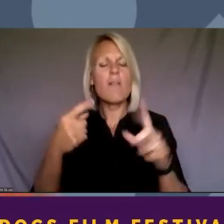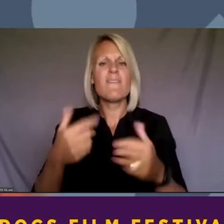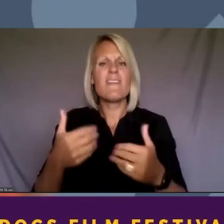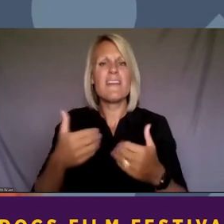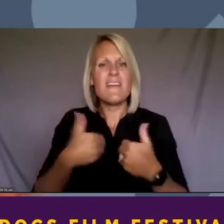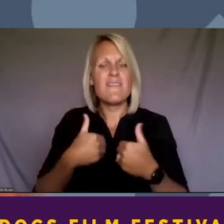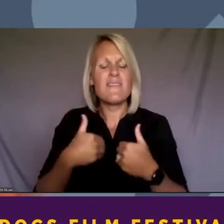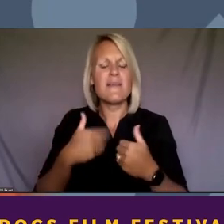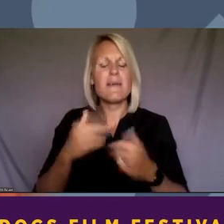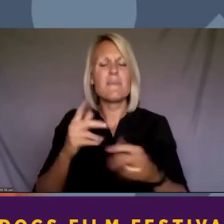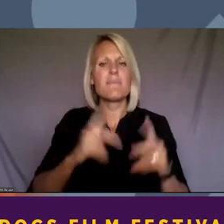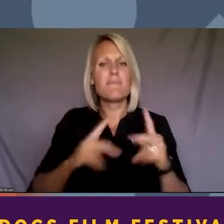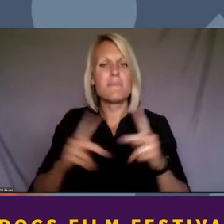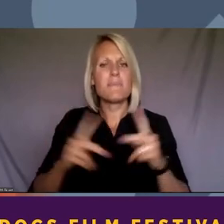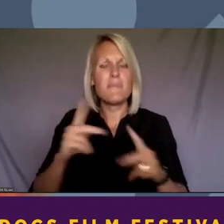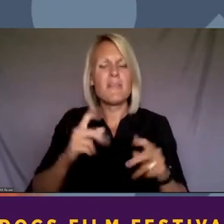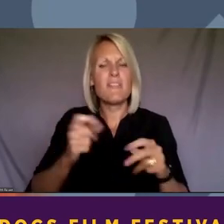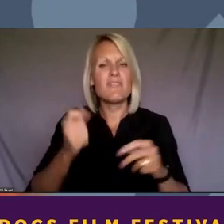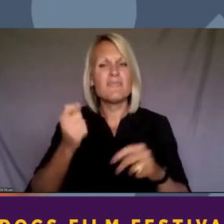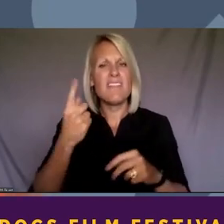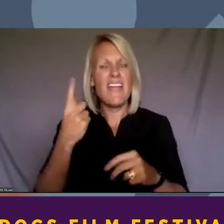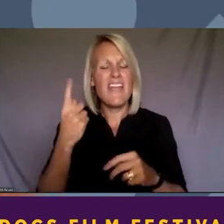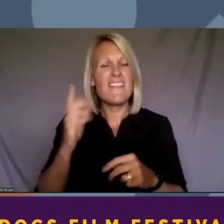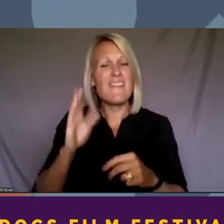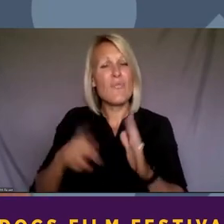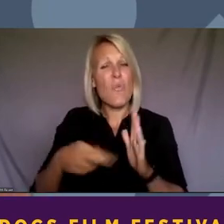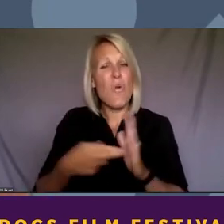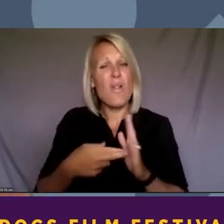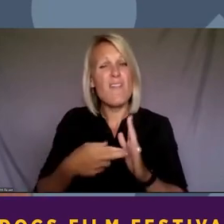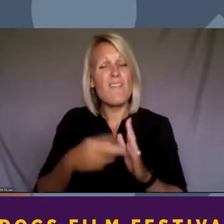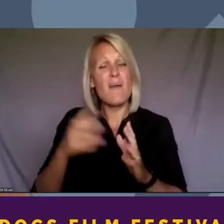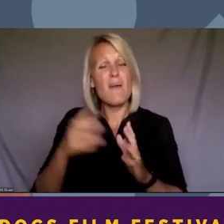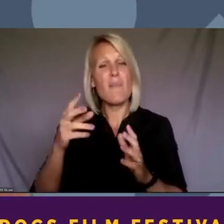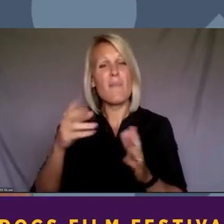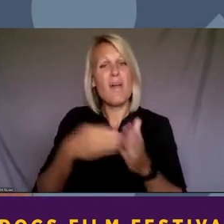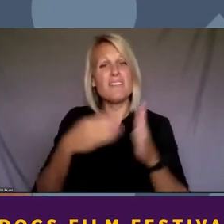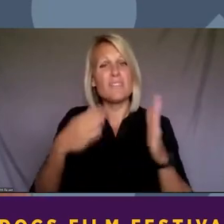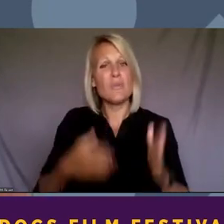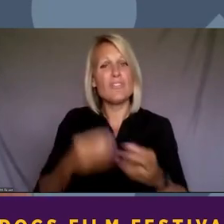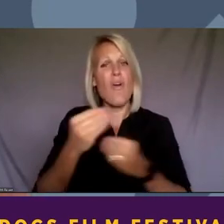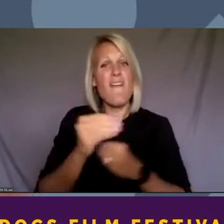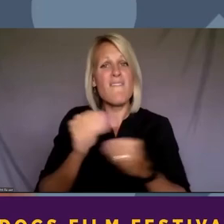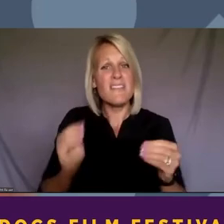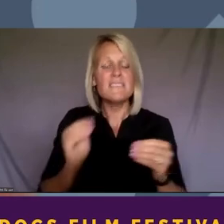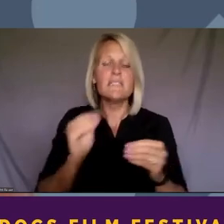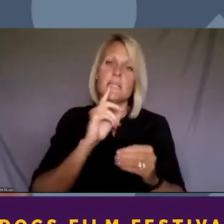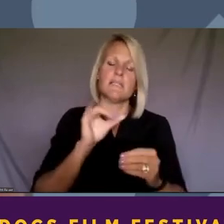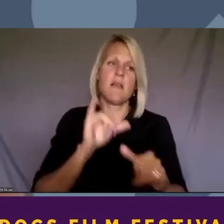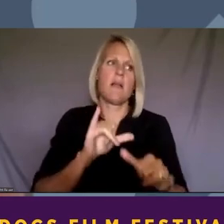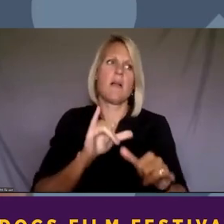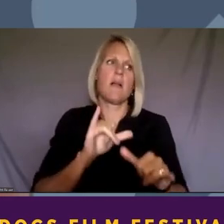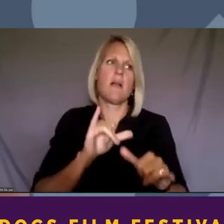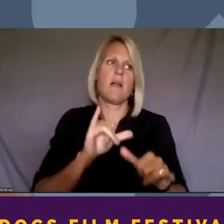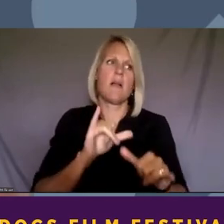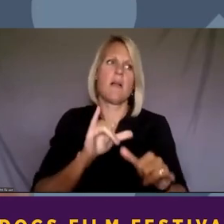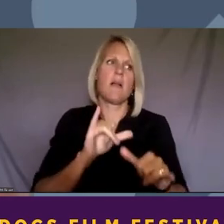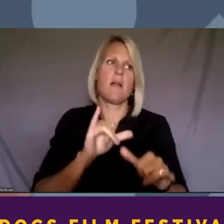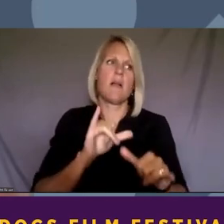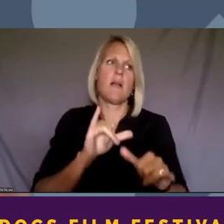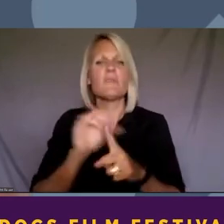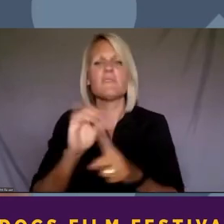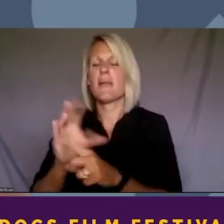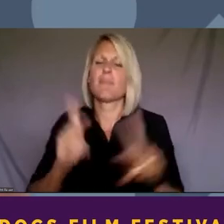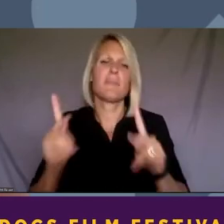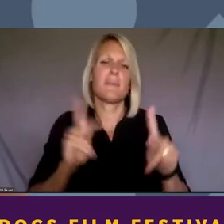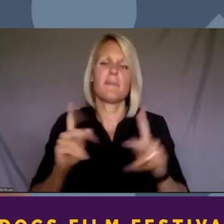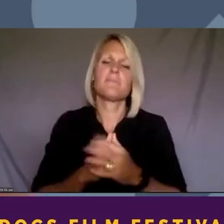prosecutor's office is being realized by Philly DA and the work that we're doing out in the field. So a big thanks to all of our